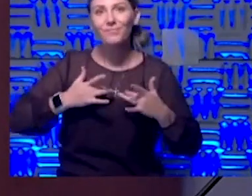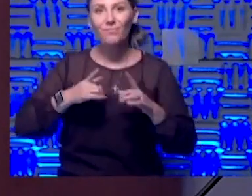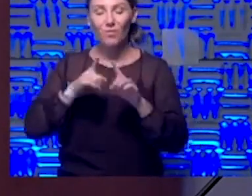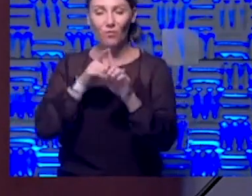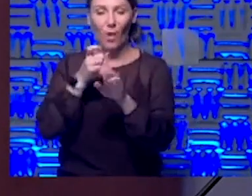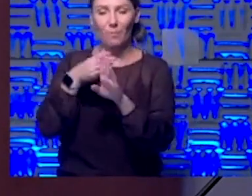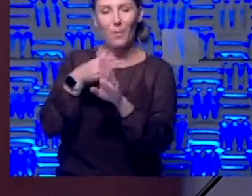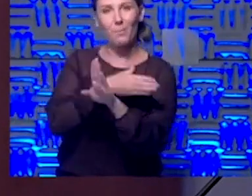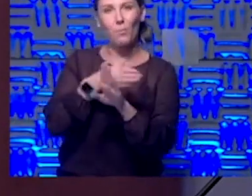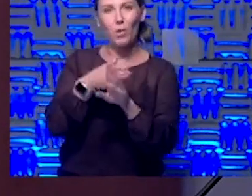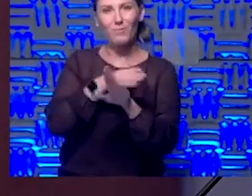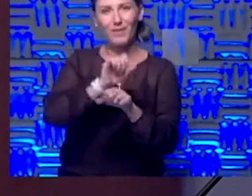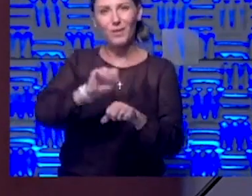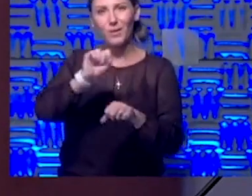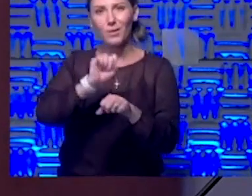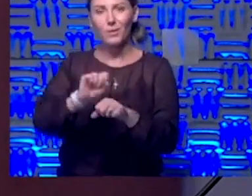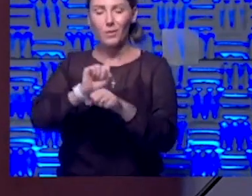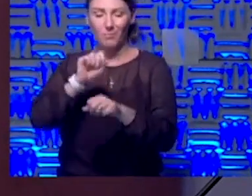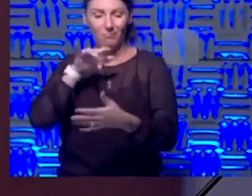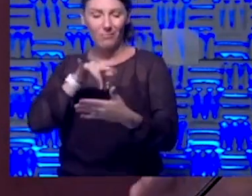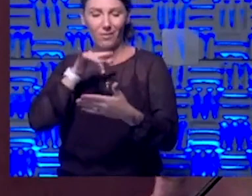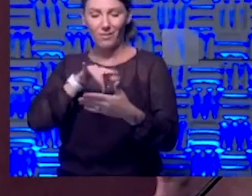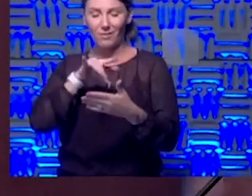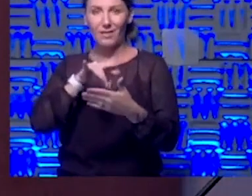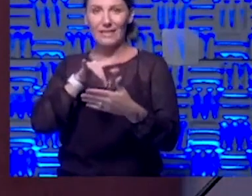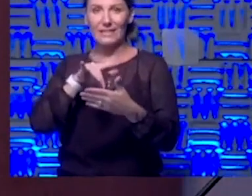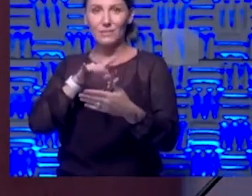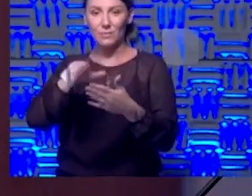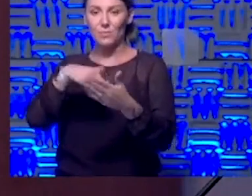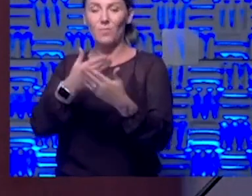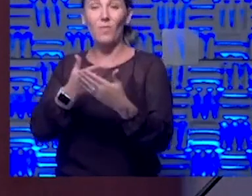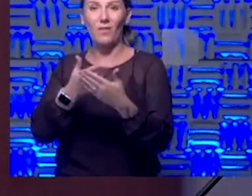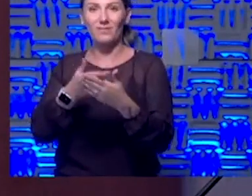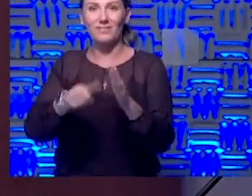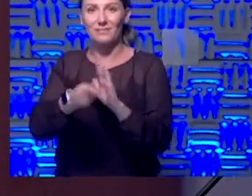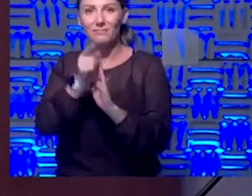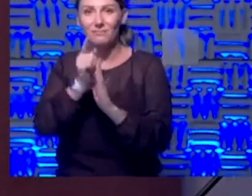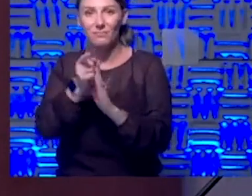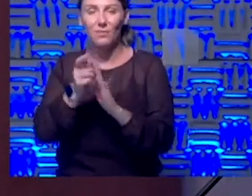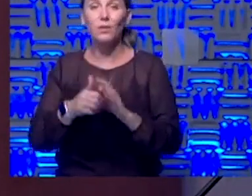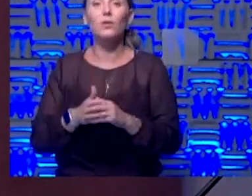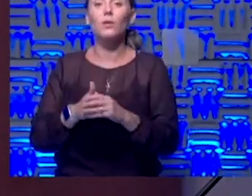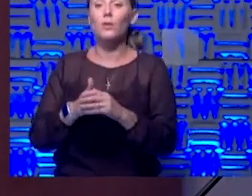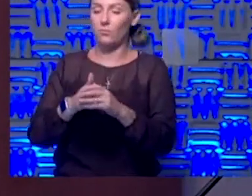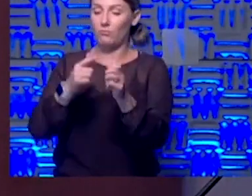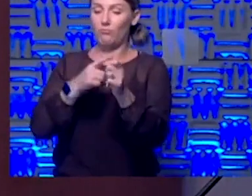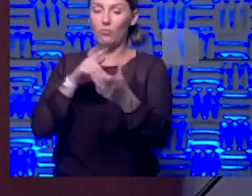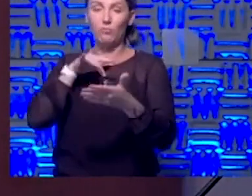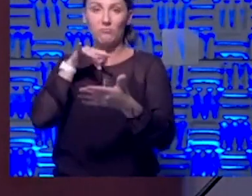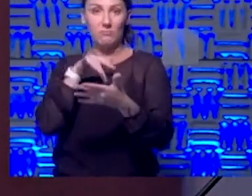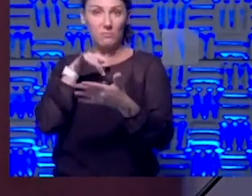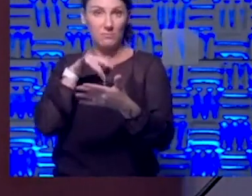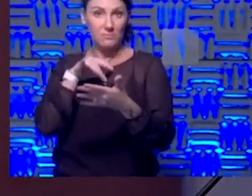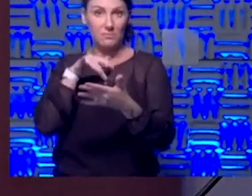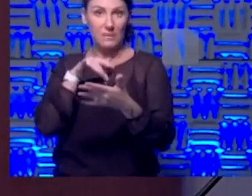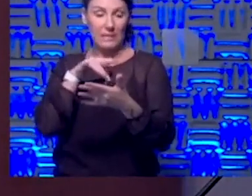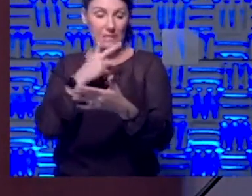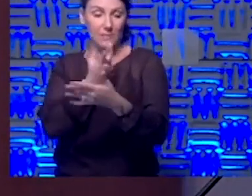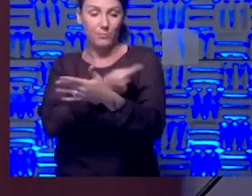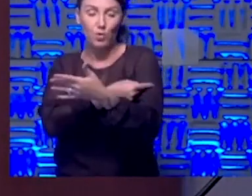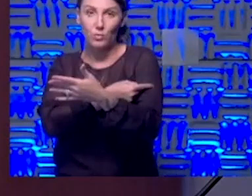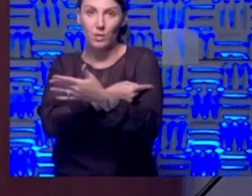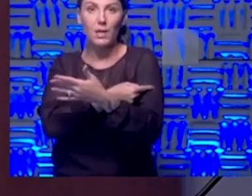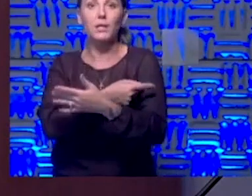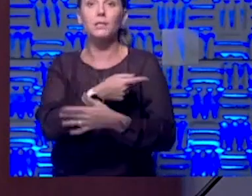preliminary work that really was done to lead to this level. The very first studies immunized